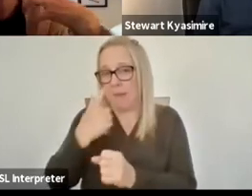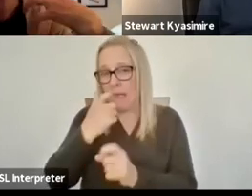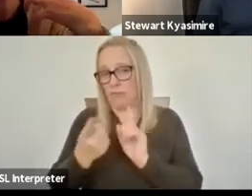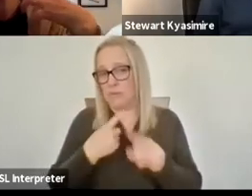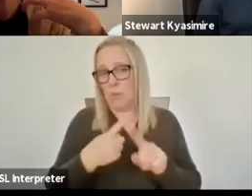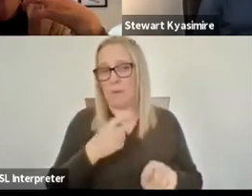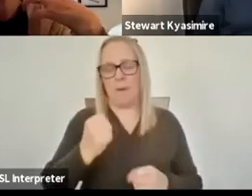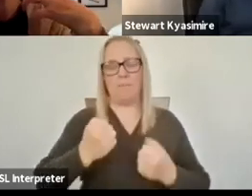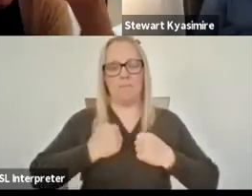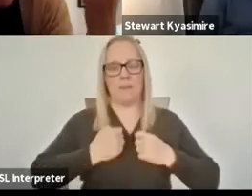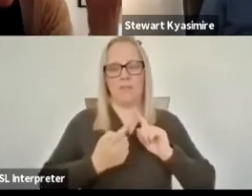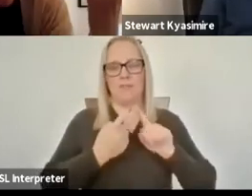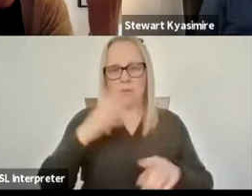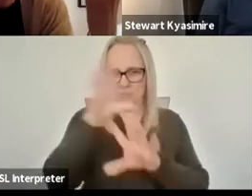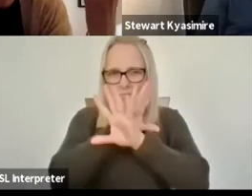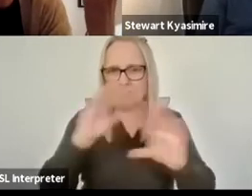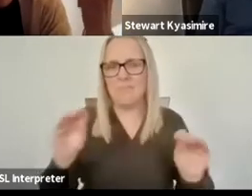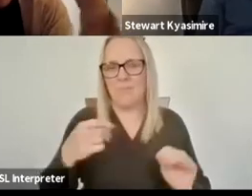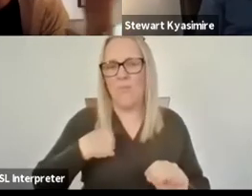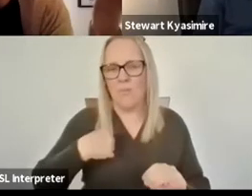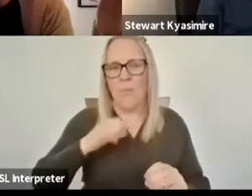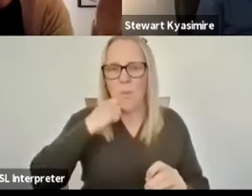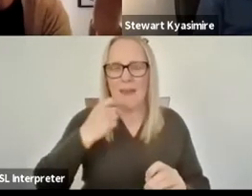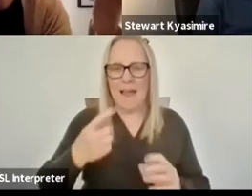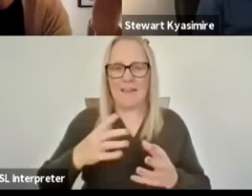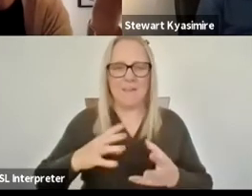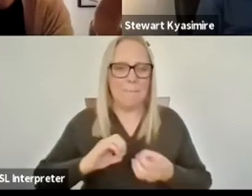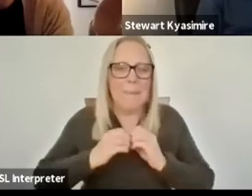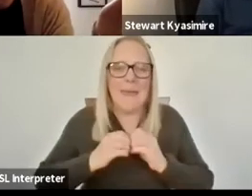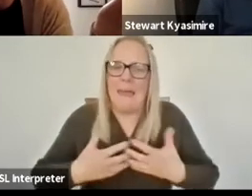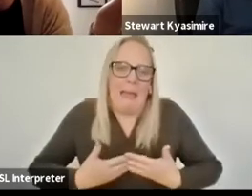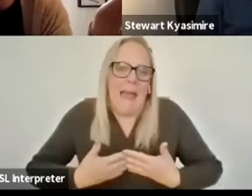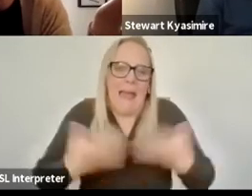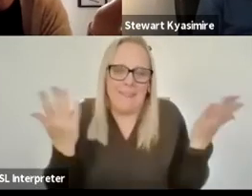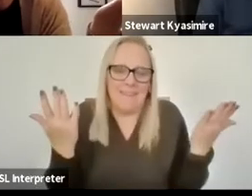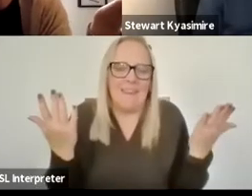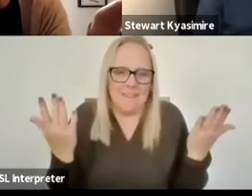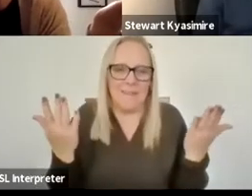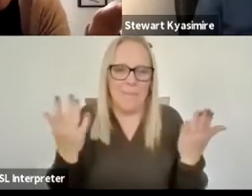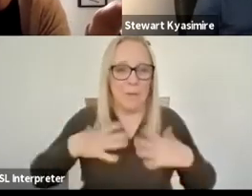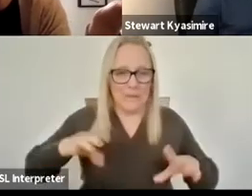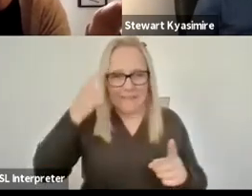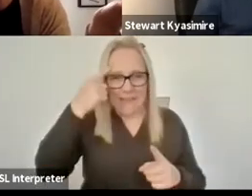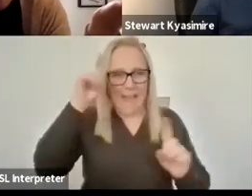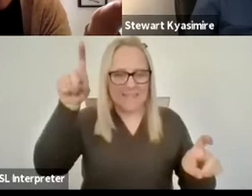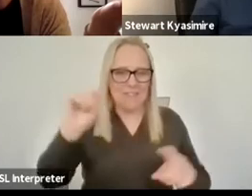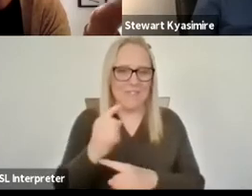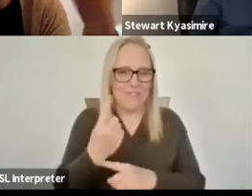for is we can design anything we can make anything just we need to come up with the ideas and do it right